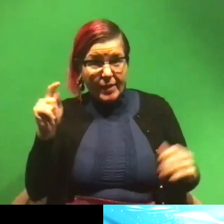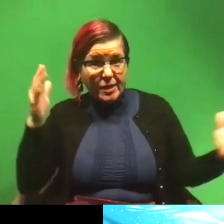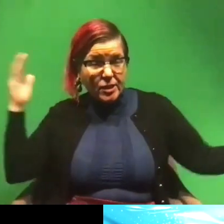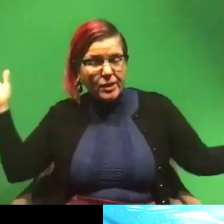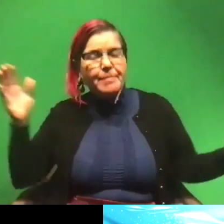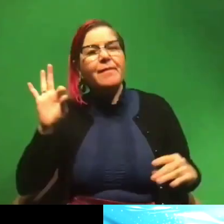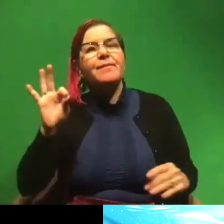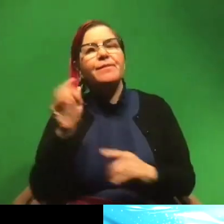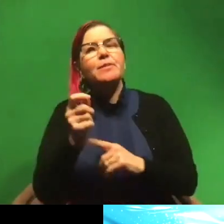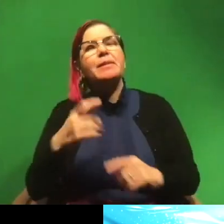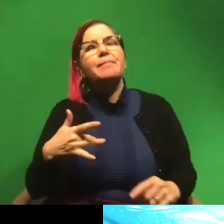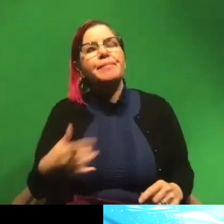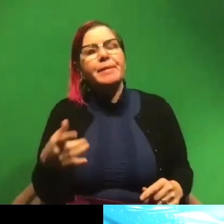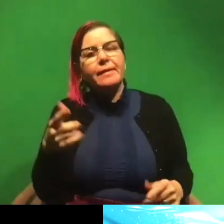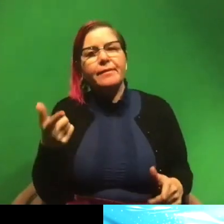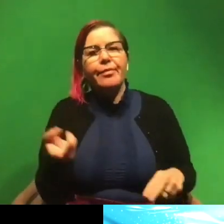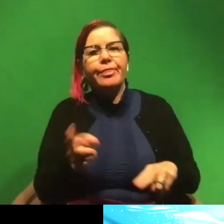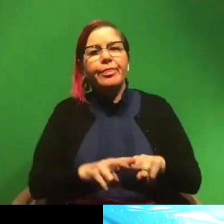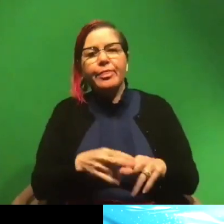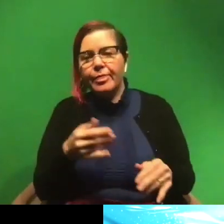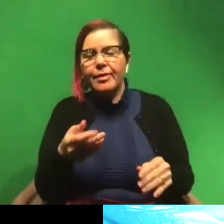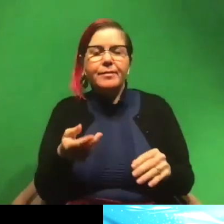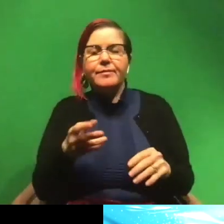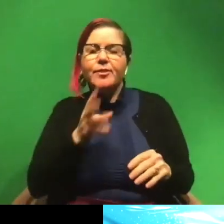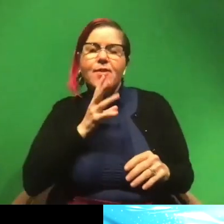fishermen can be sometimes they get a little exaggerated.